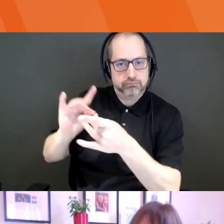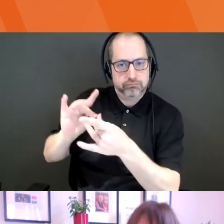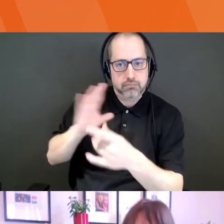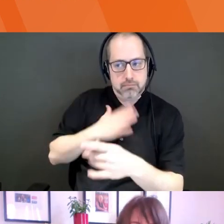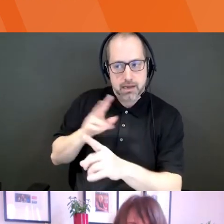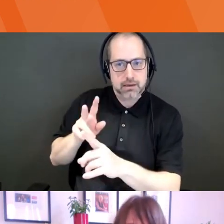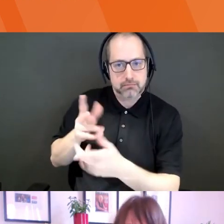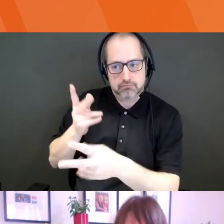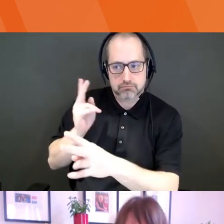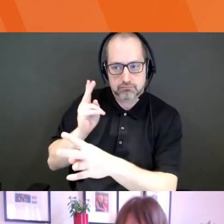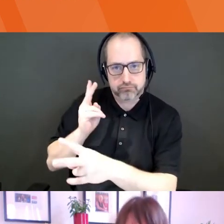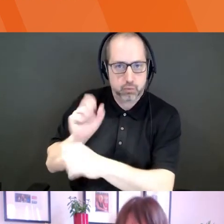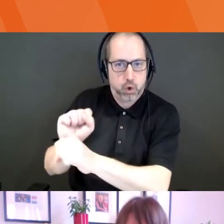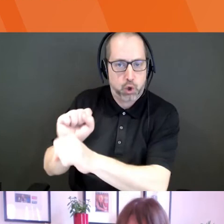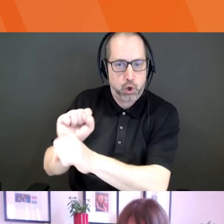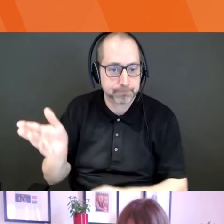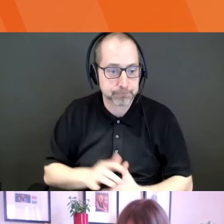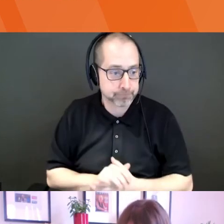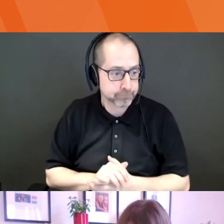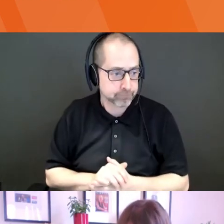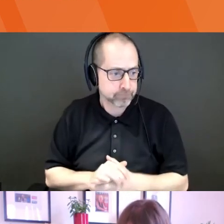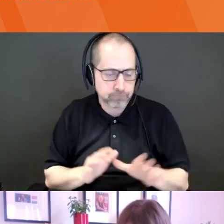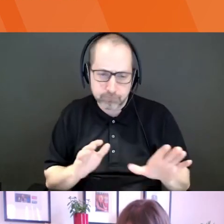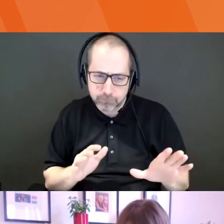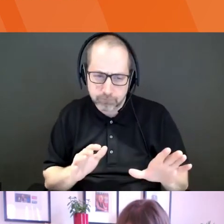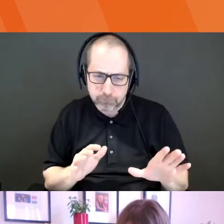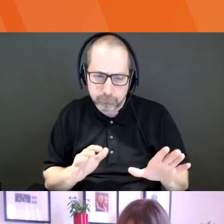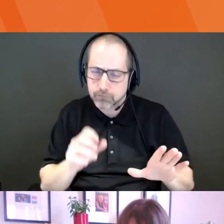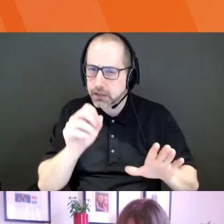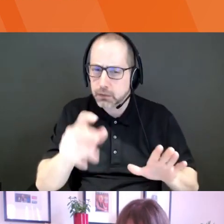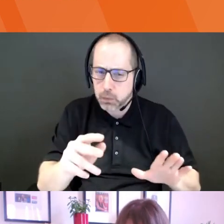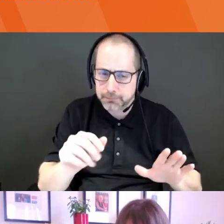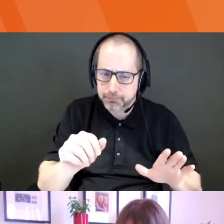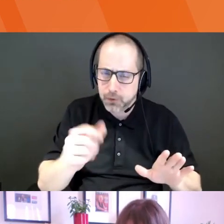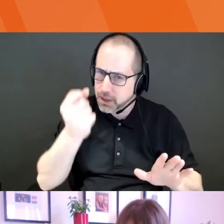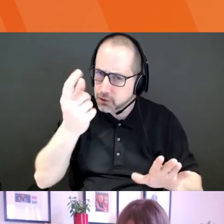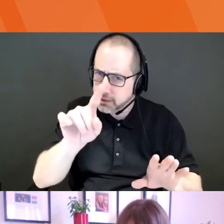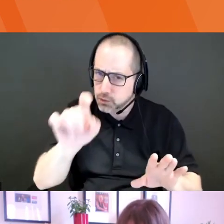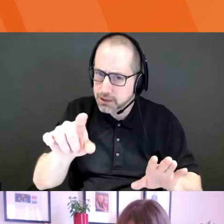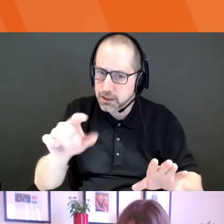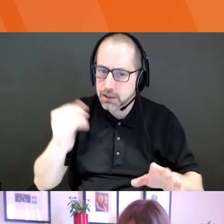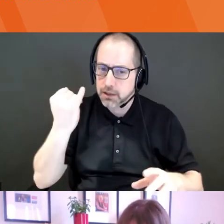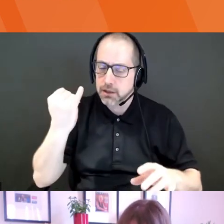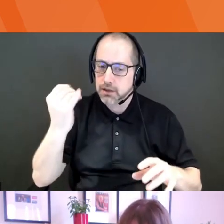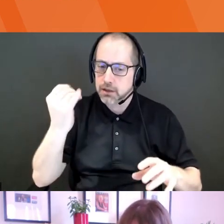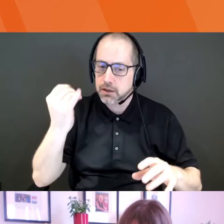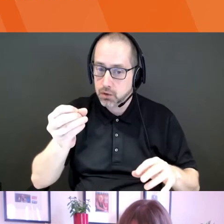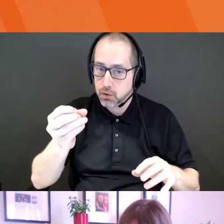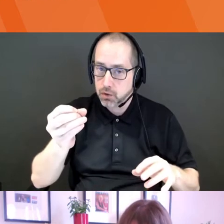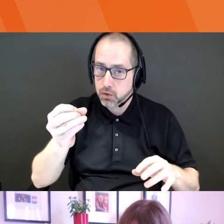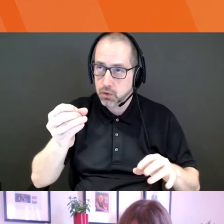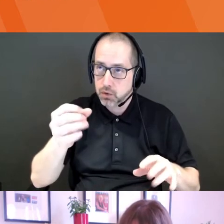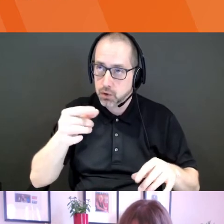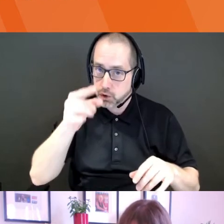Uh, so, uh, I'm going to make sure I understand the question that they'll, that you have a template